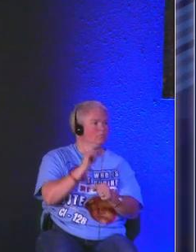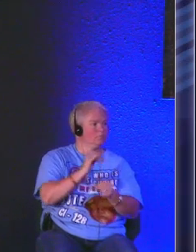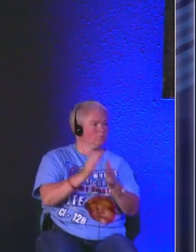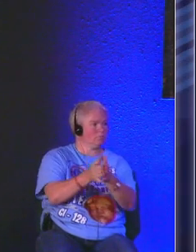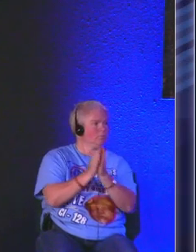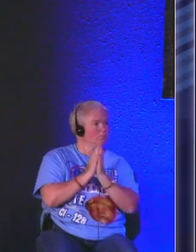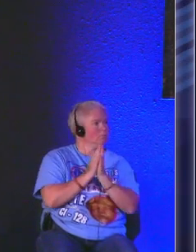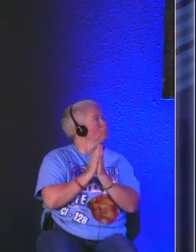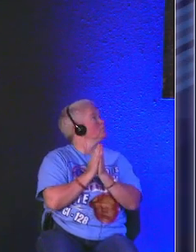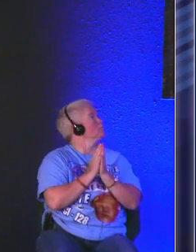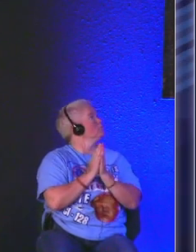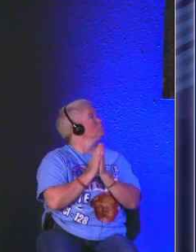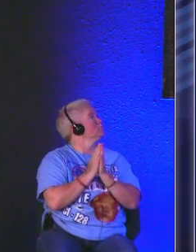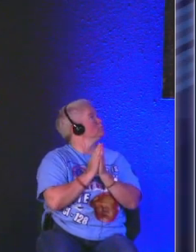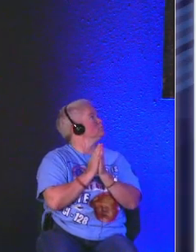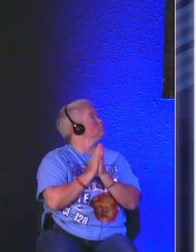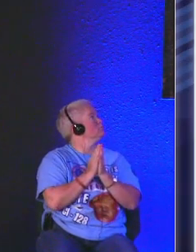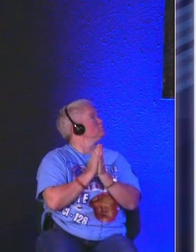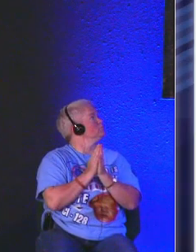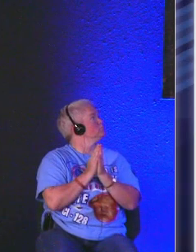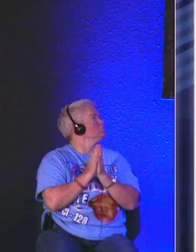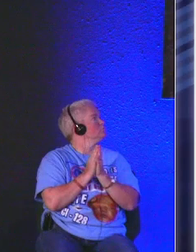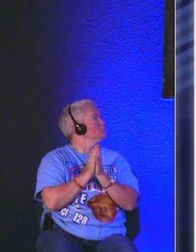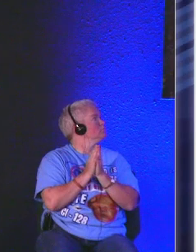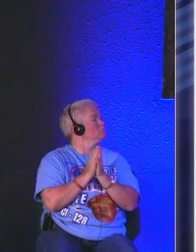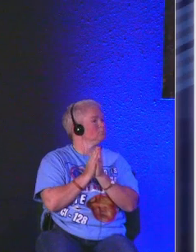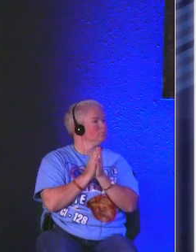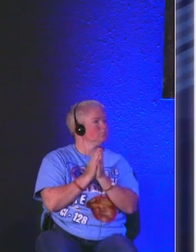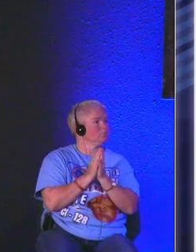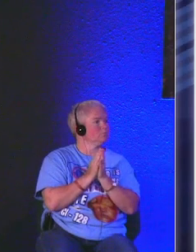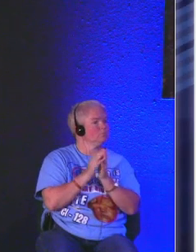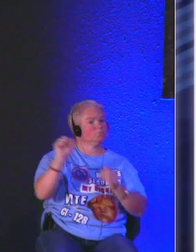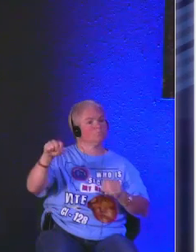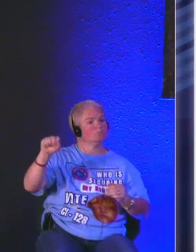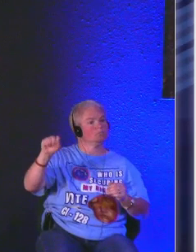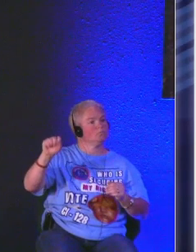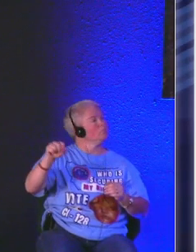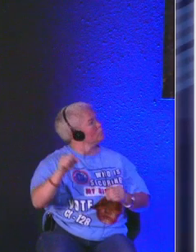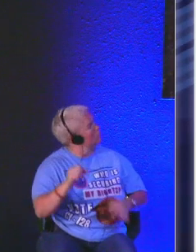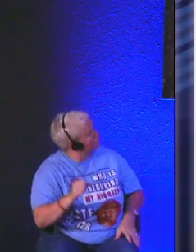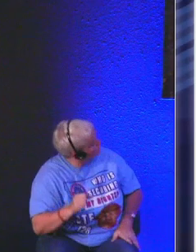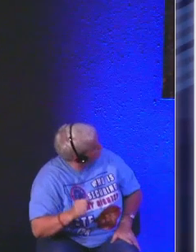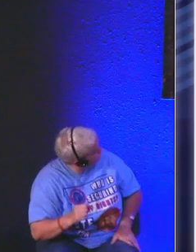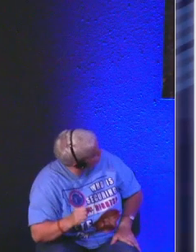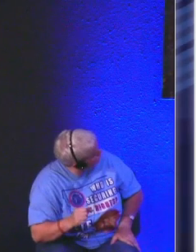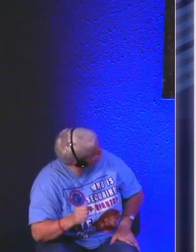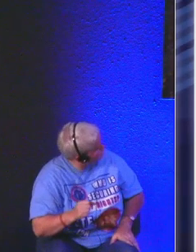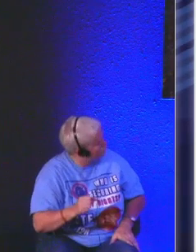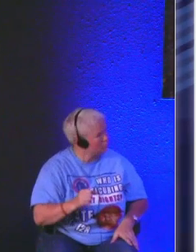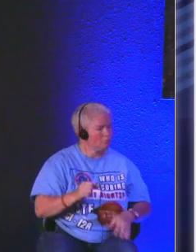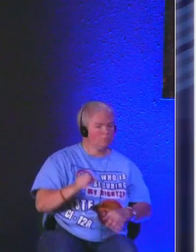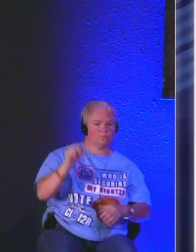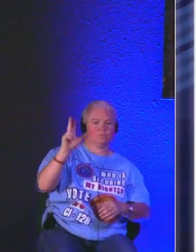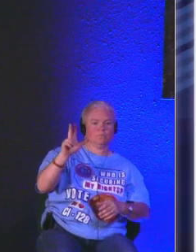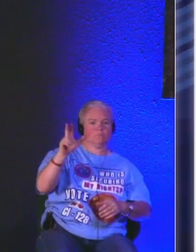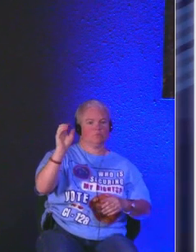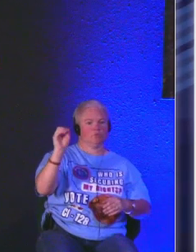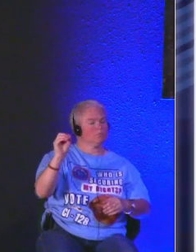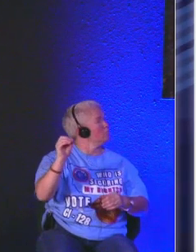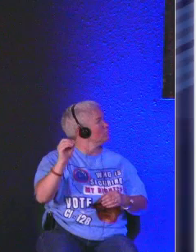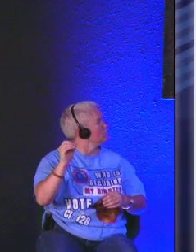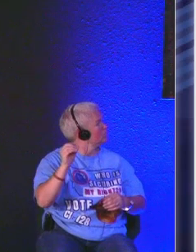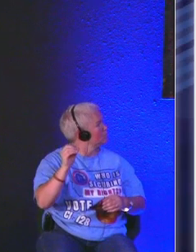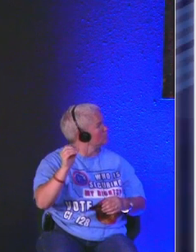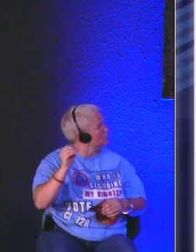asked to to put up here um yeah that's about it so um